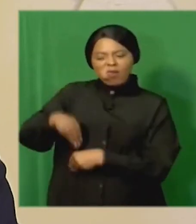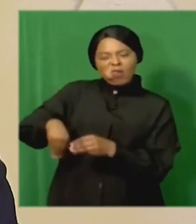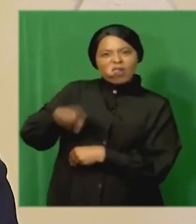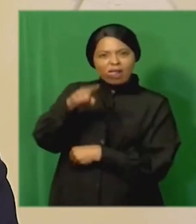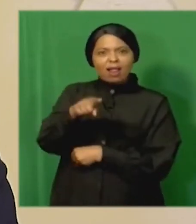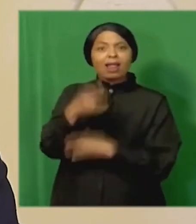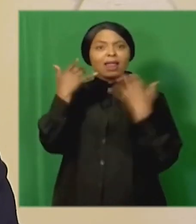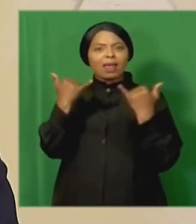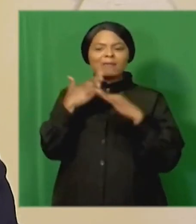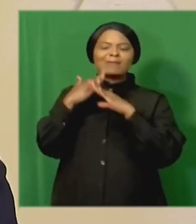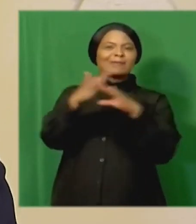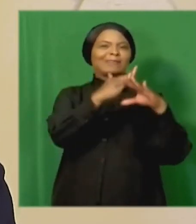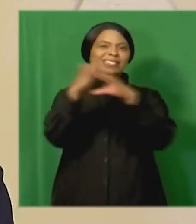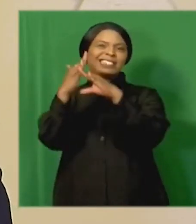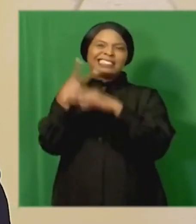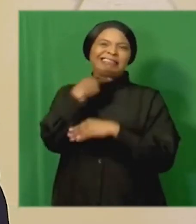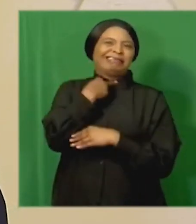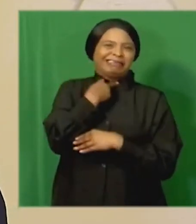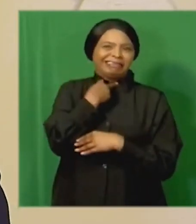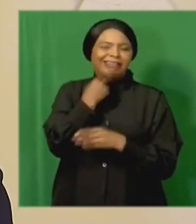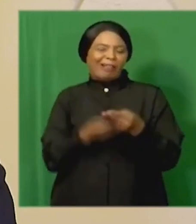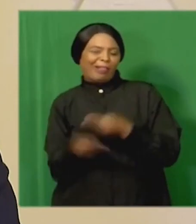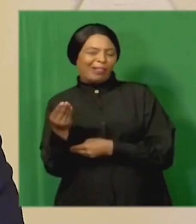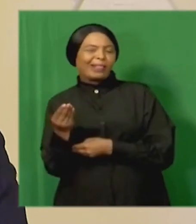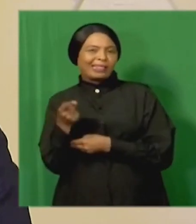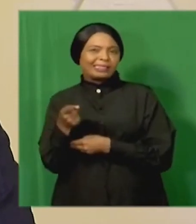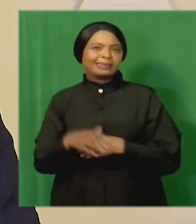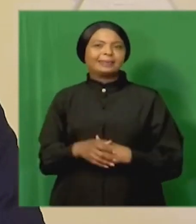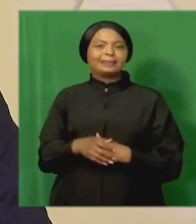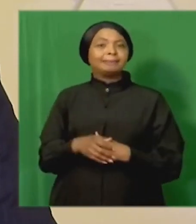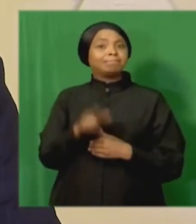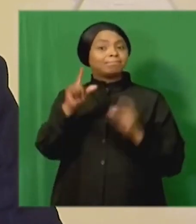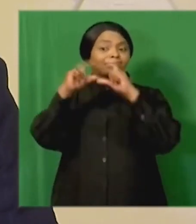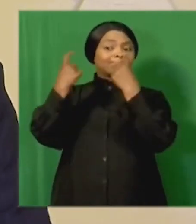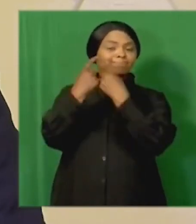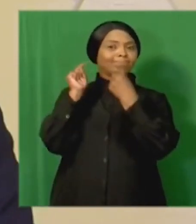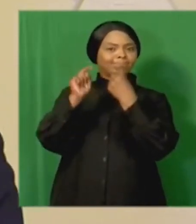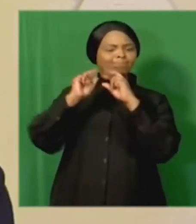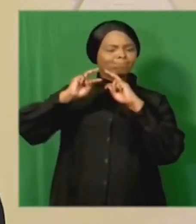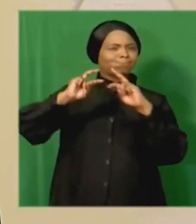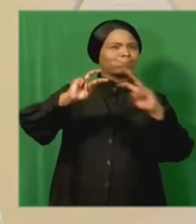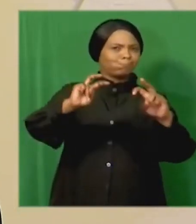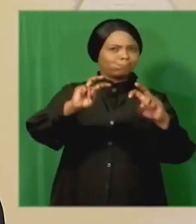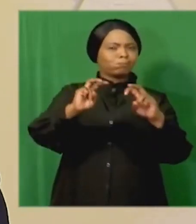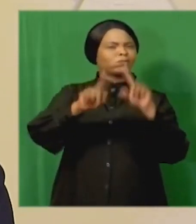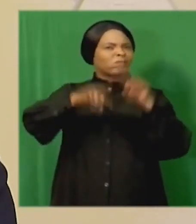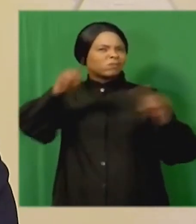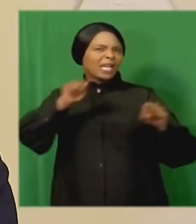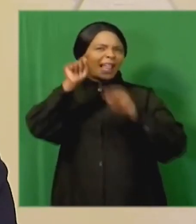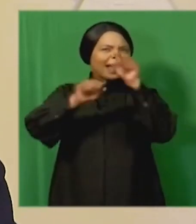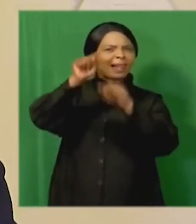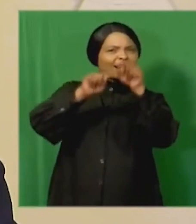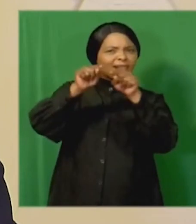to prevent bribery and offense the commission investigated various allegations of